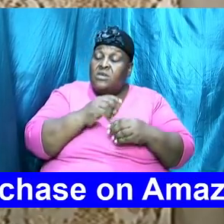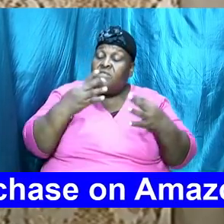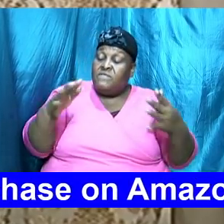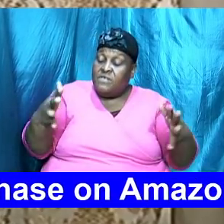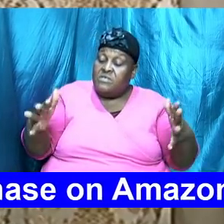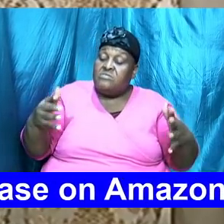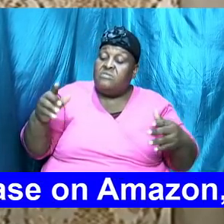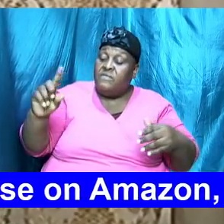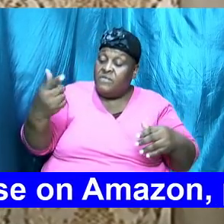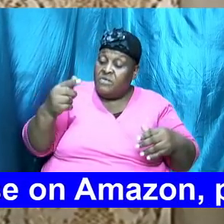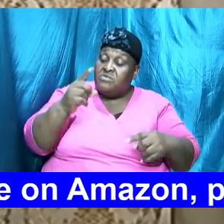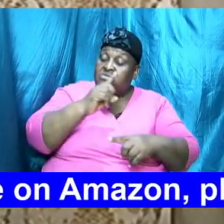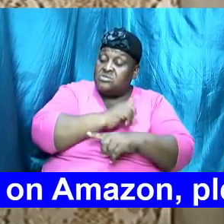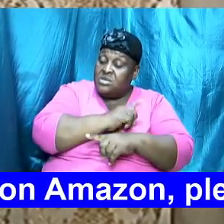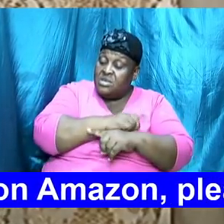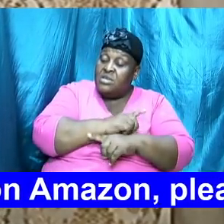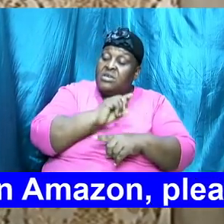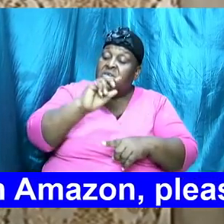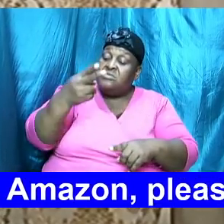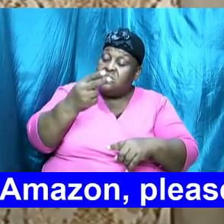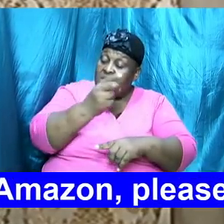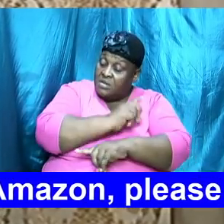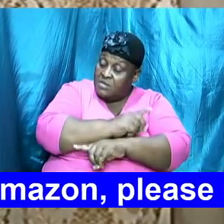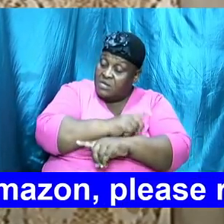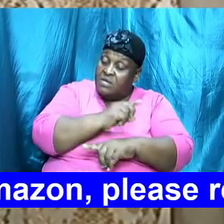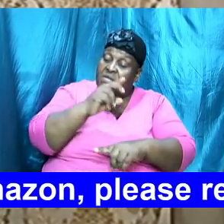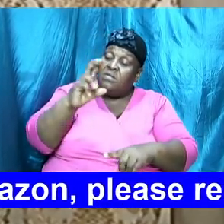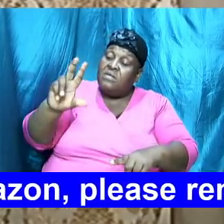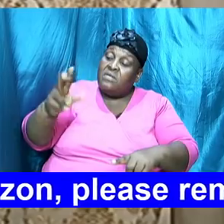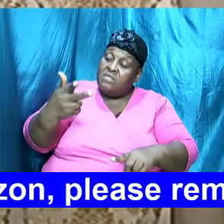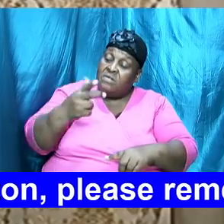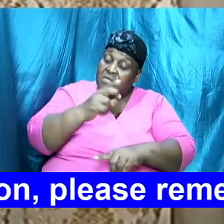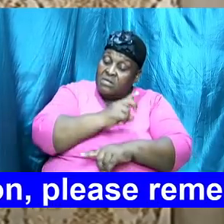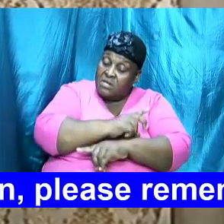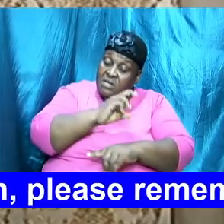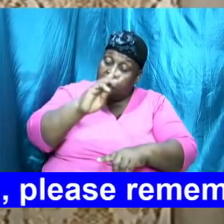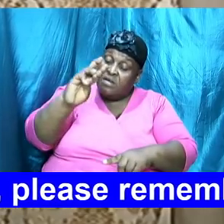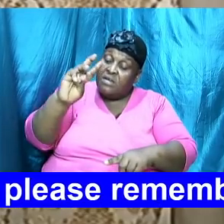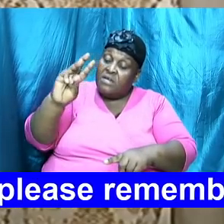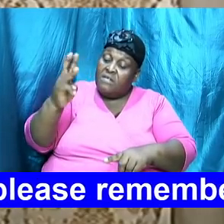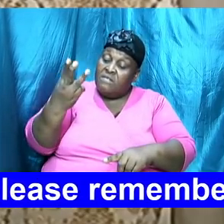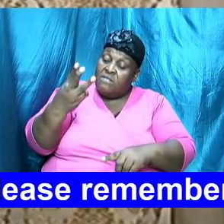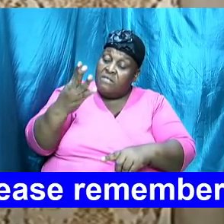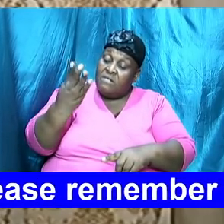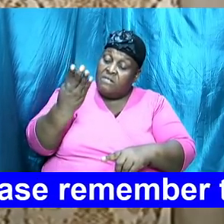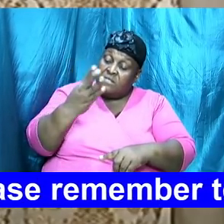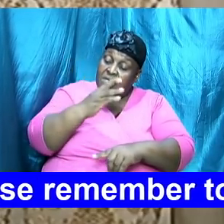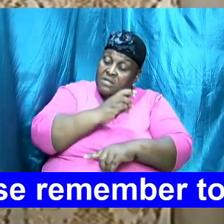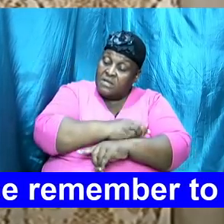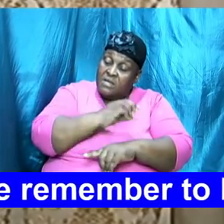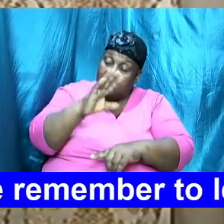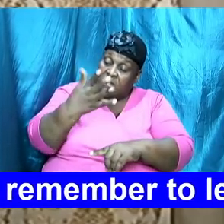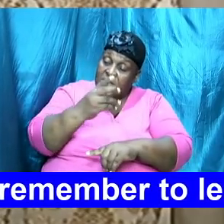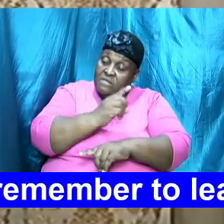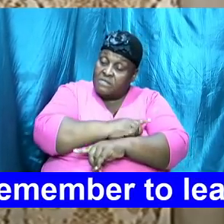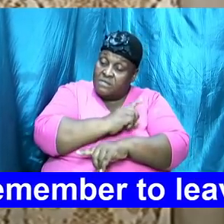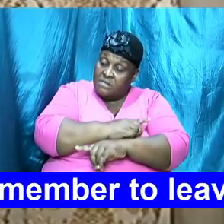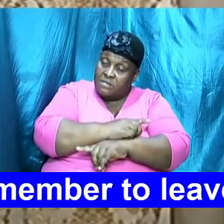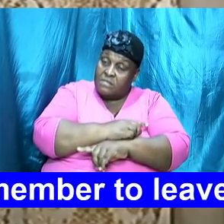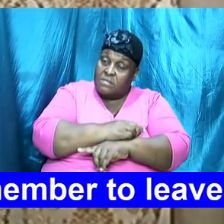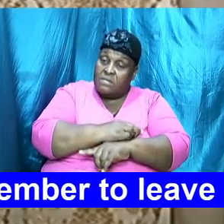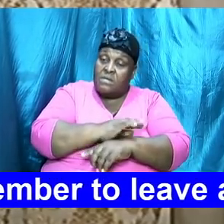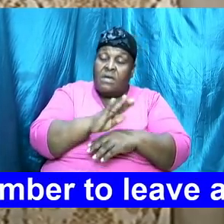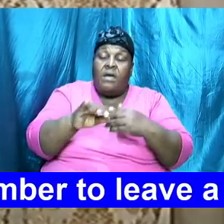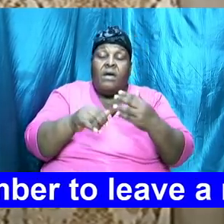did the other things coming down the line they were good and what is the only thing that we see in